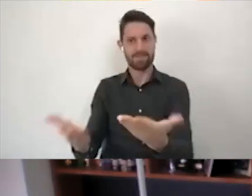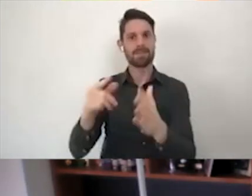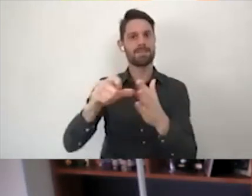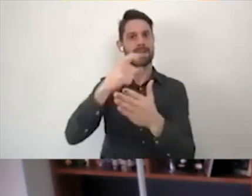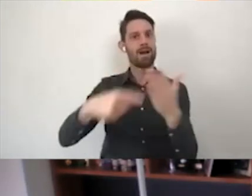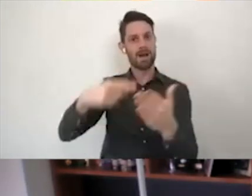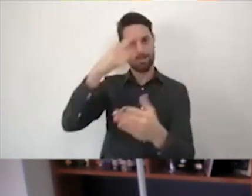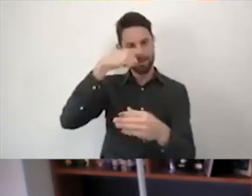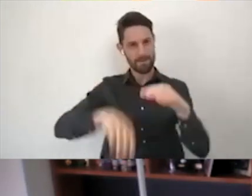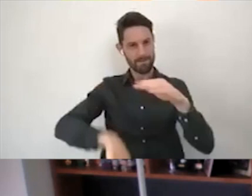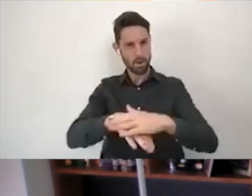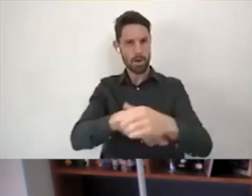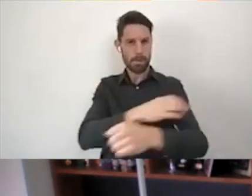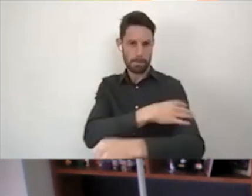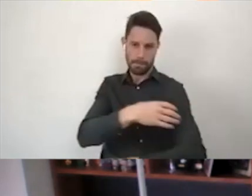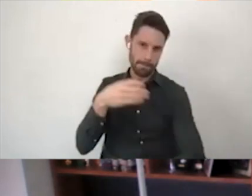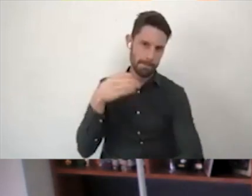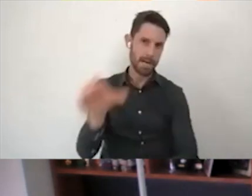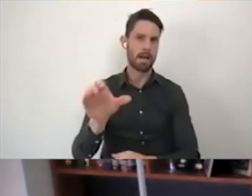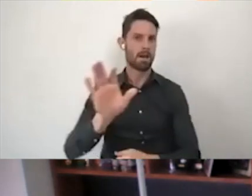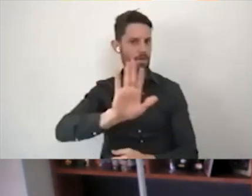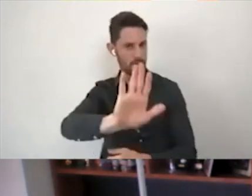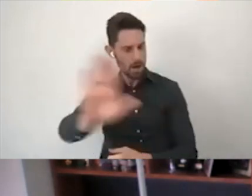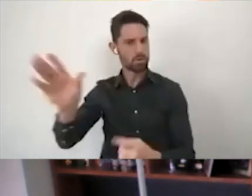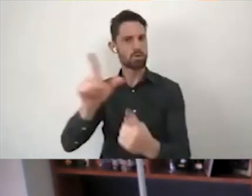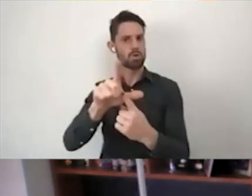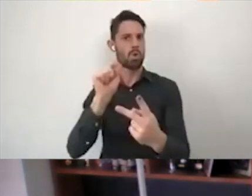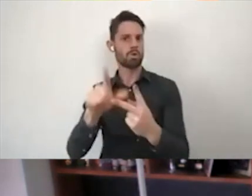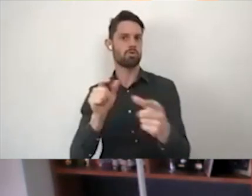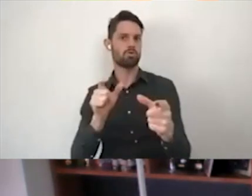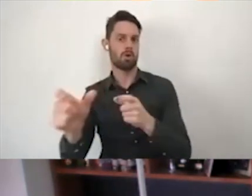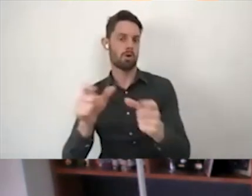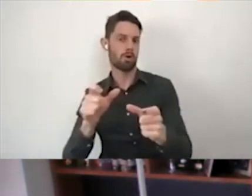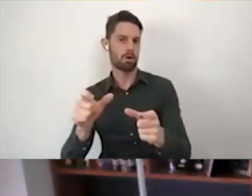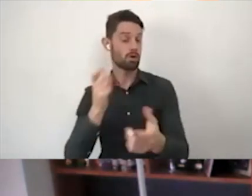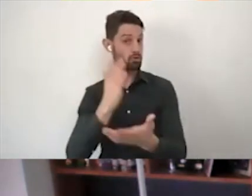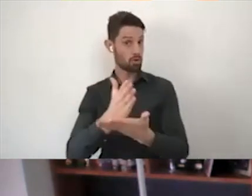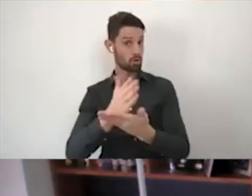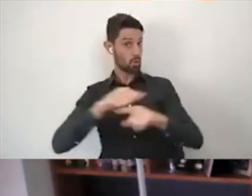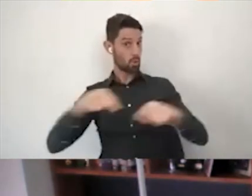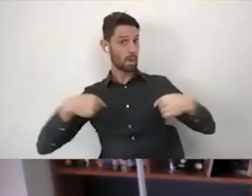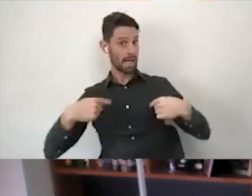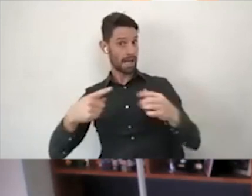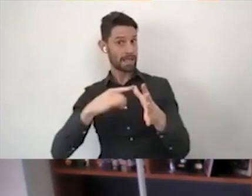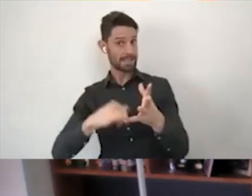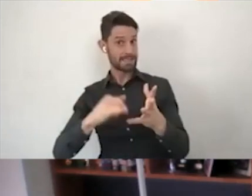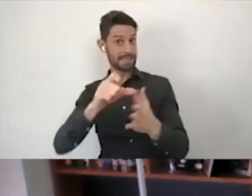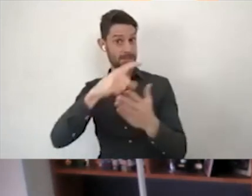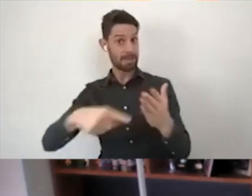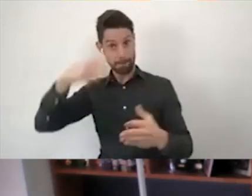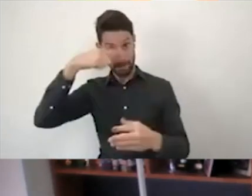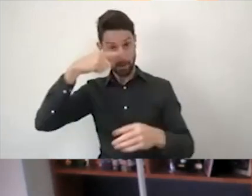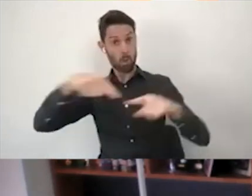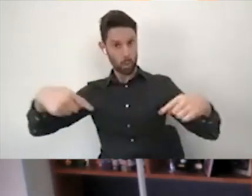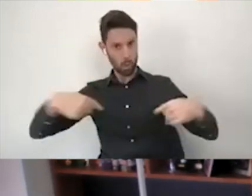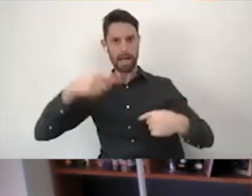And we have, and when we're, as people with disability, when we have the power to dictate how we